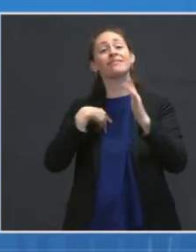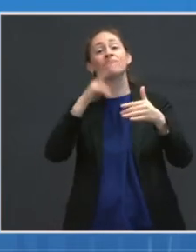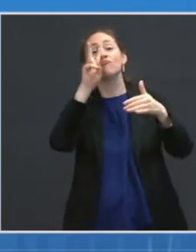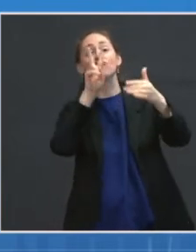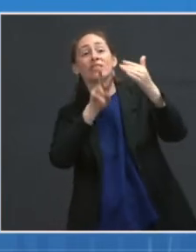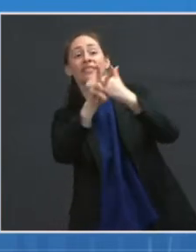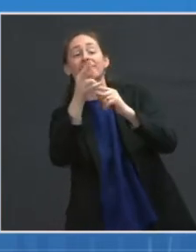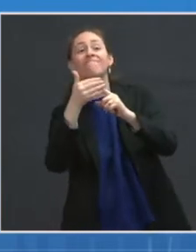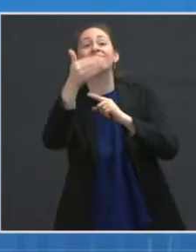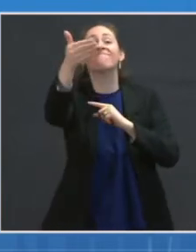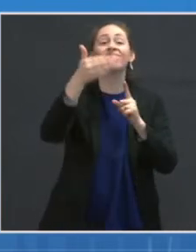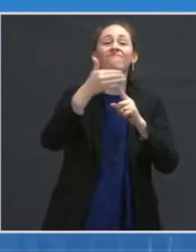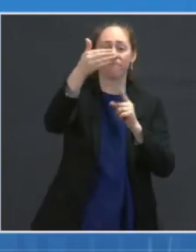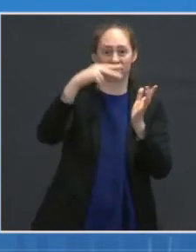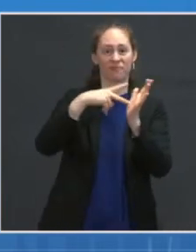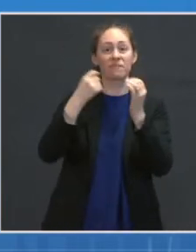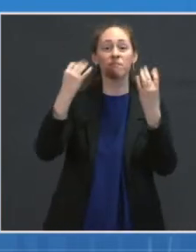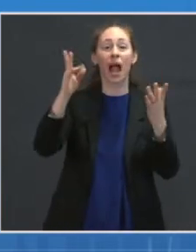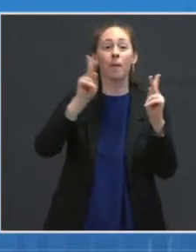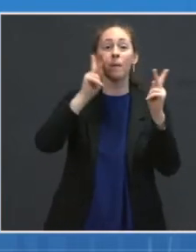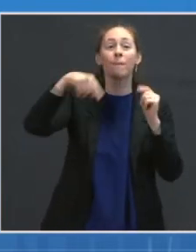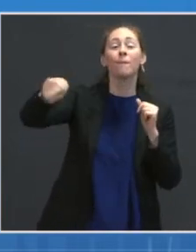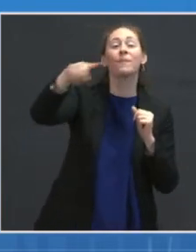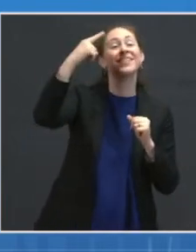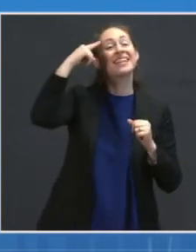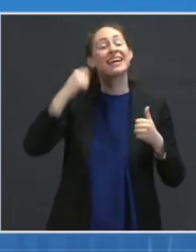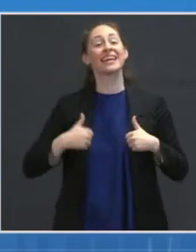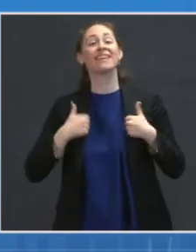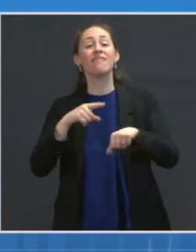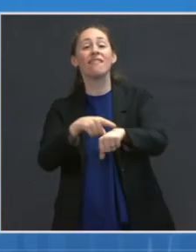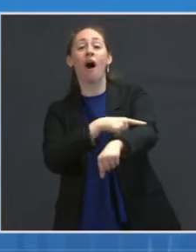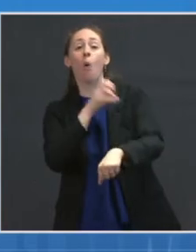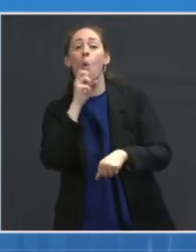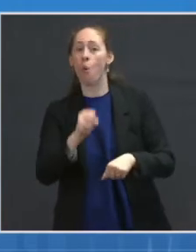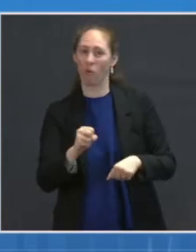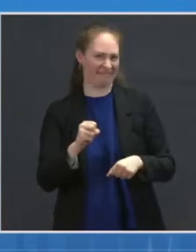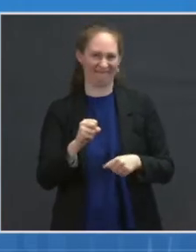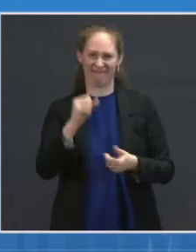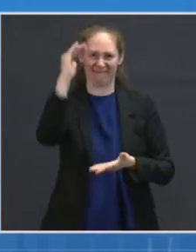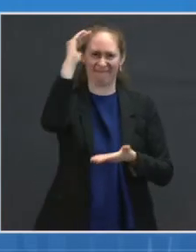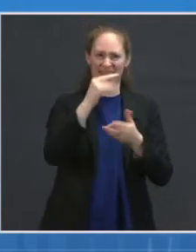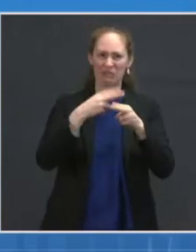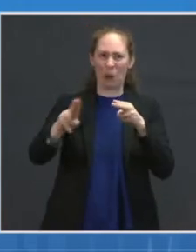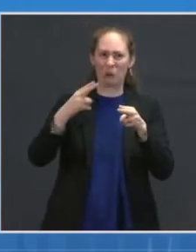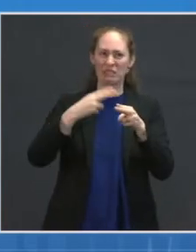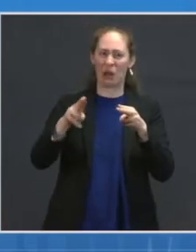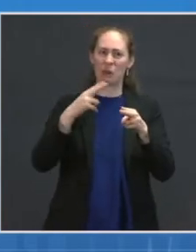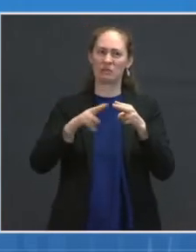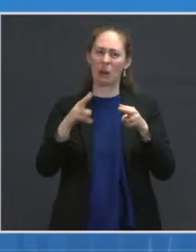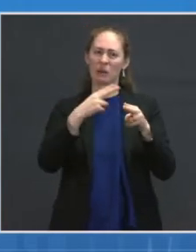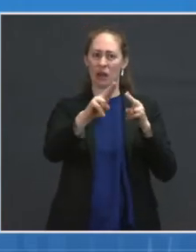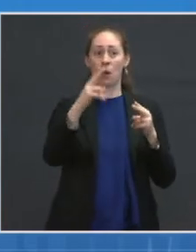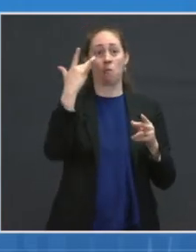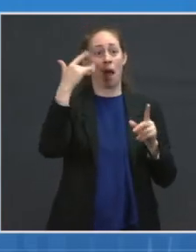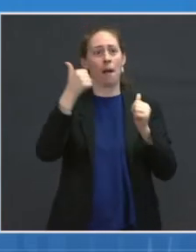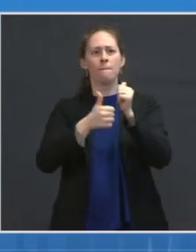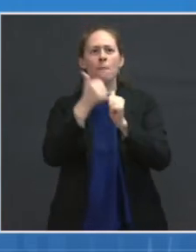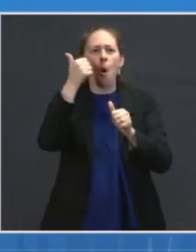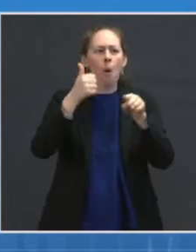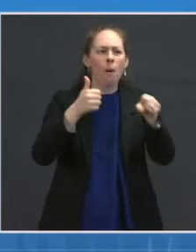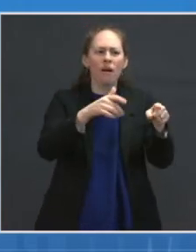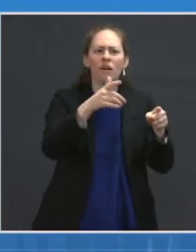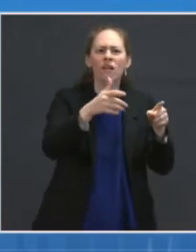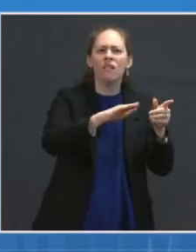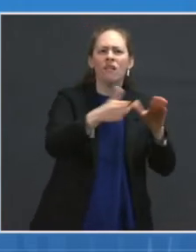Importantly, like the populations most heavily affected by this pandemic, the declines in life expectancy were again most